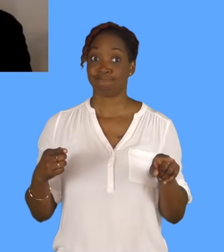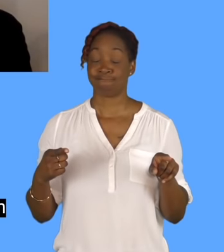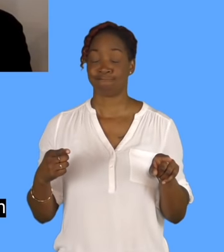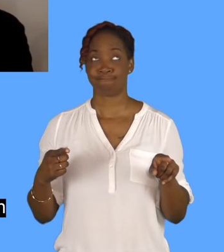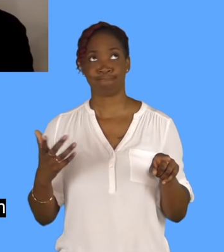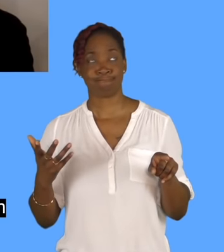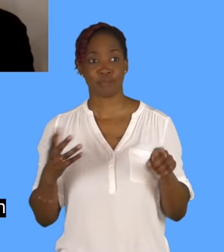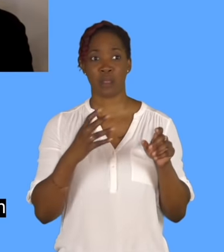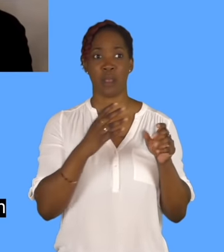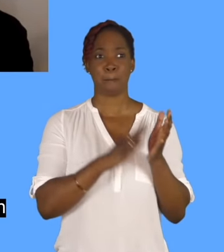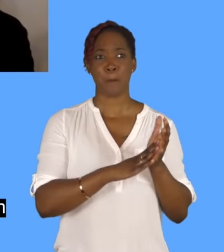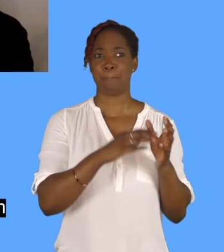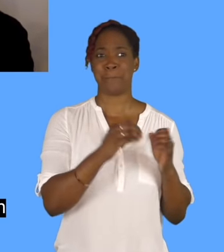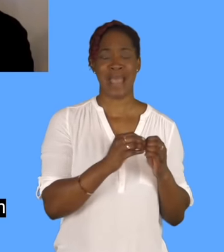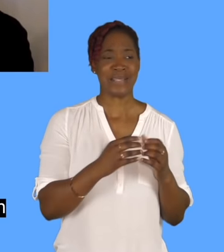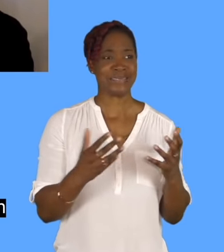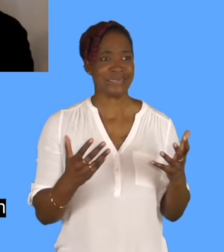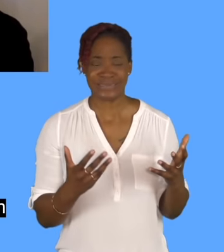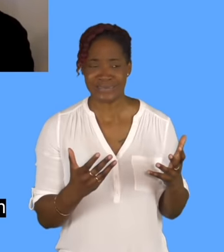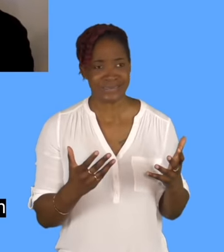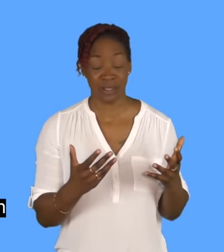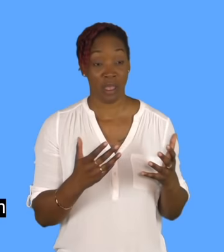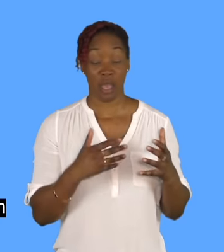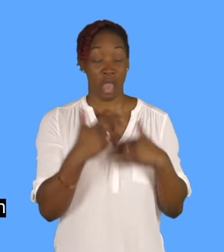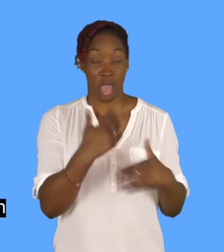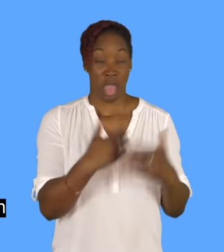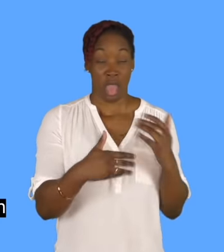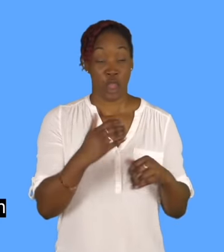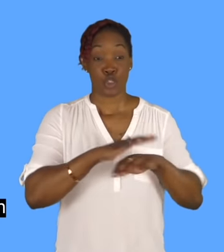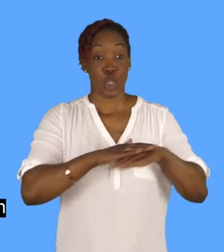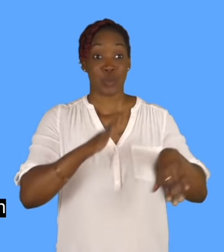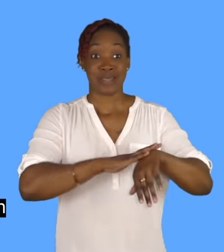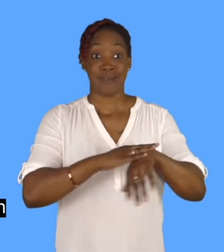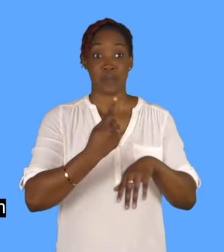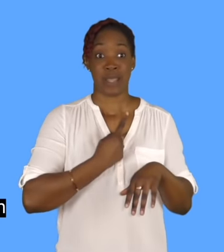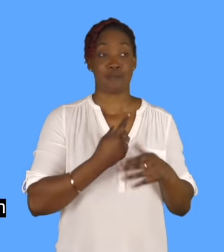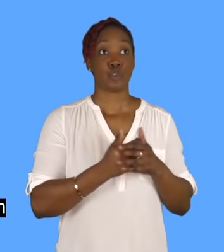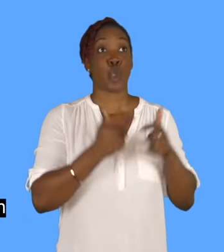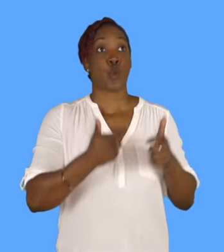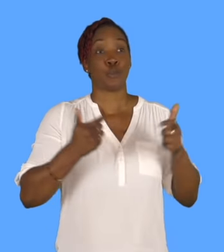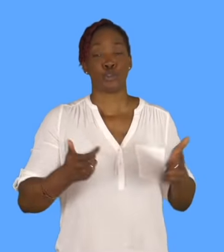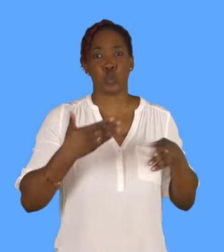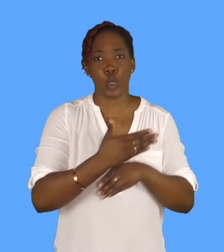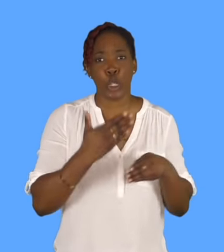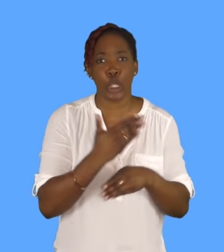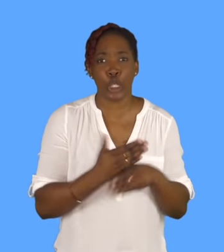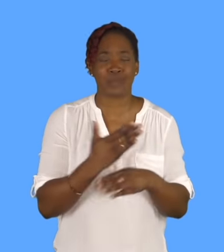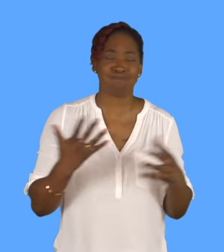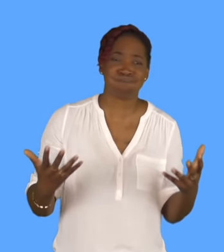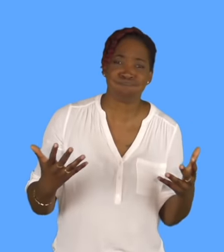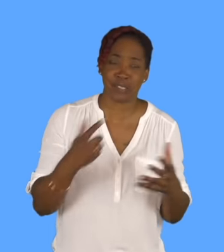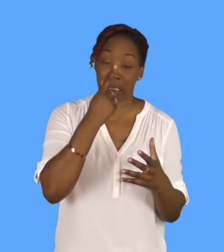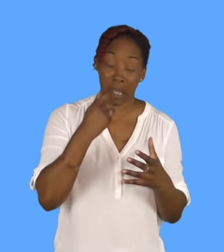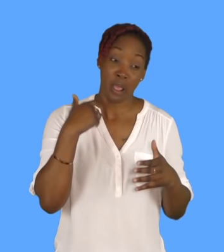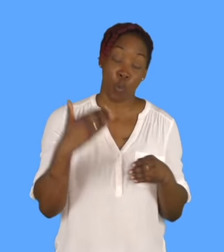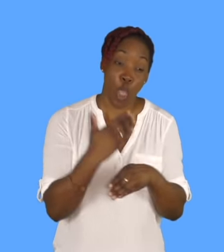myself, because there is so much work. And, you know, you can work continuously around the clock. And I feel that's where